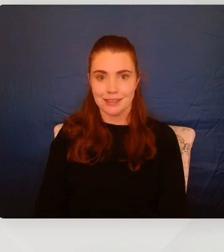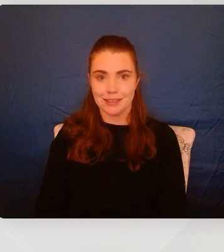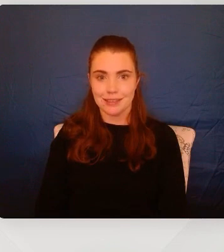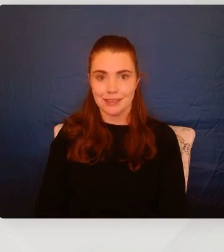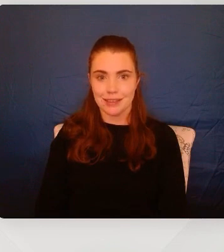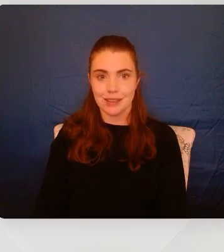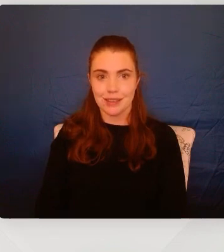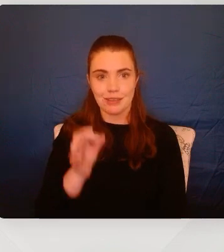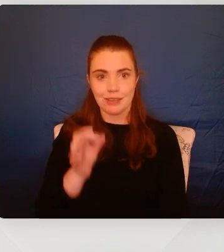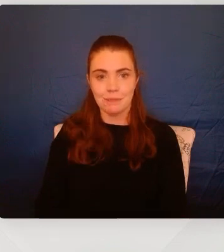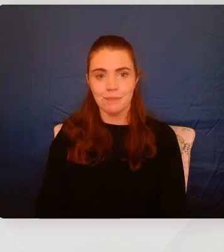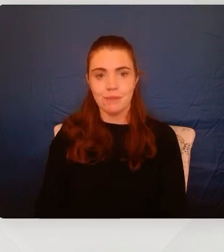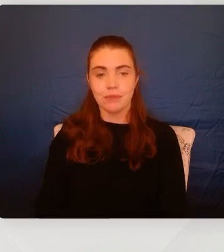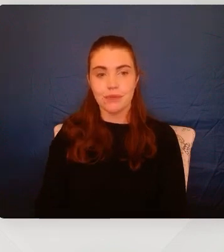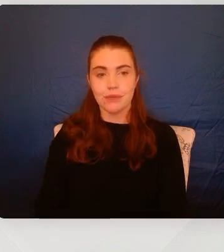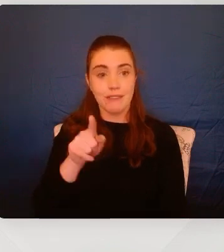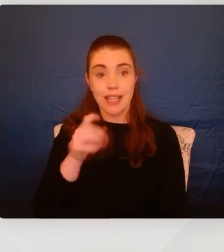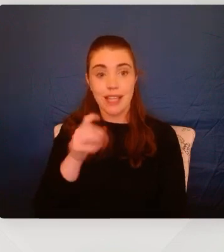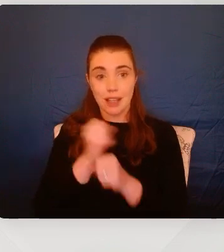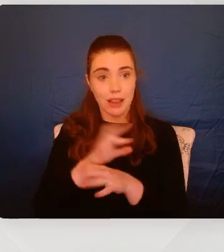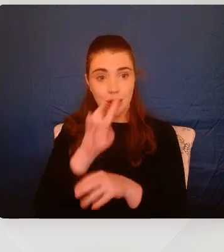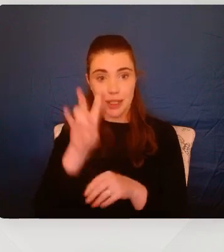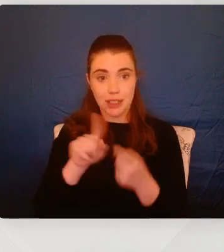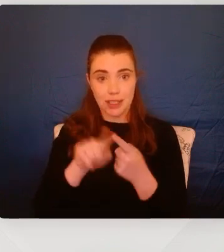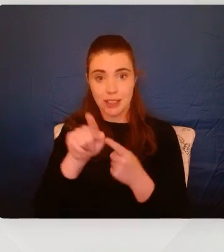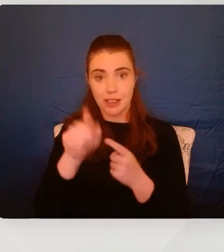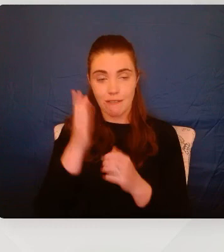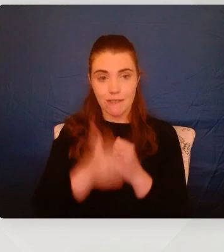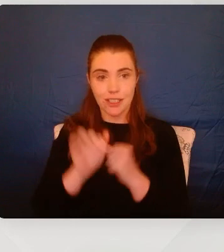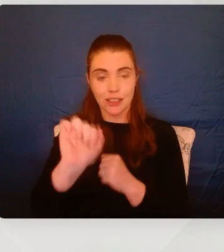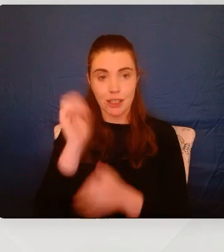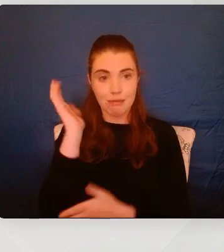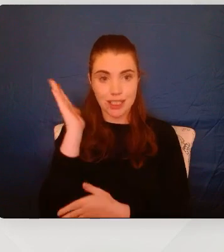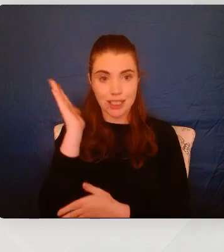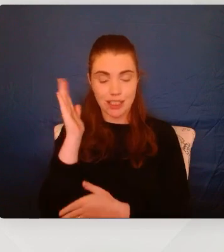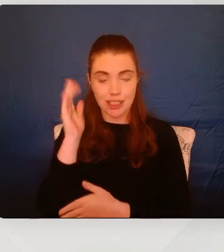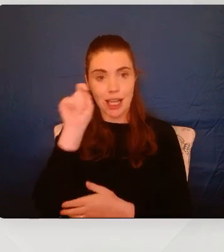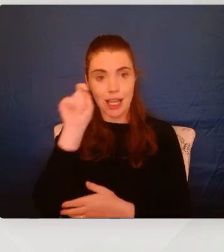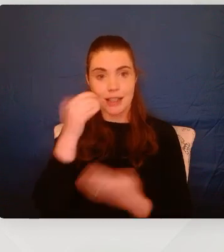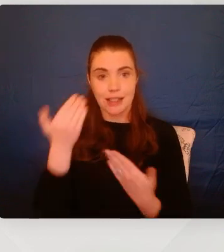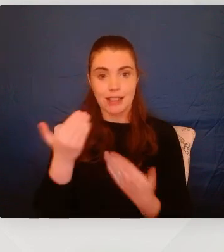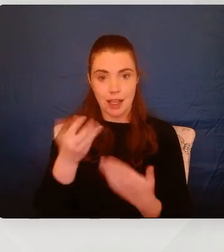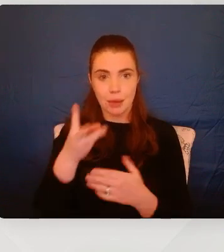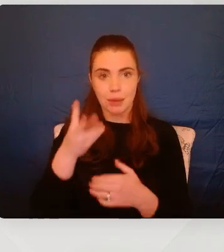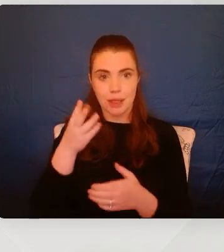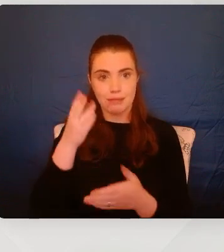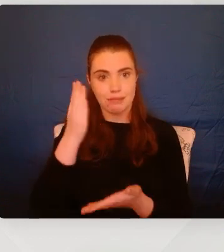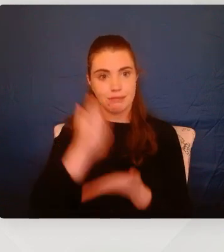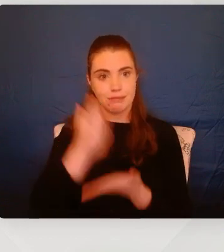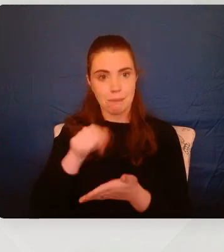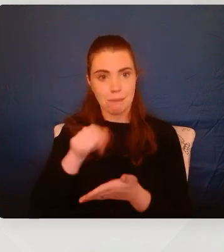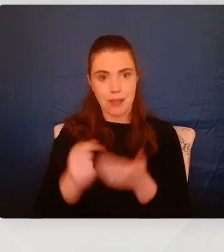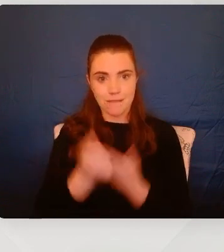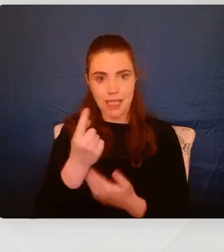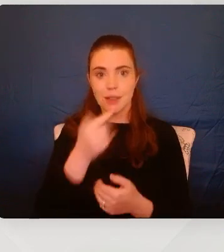Great. And so that's all the questions and you've finished your presentation. I think we'll end the event. And